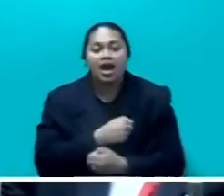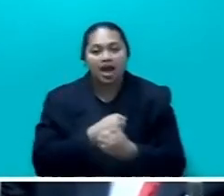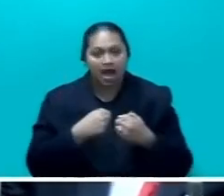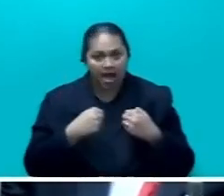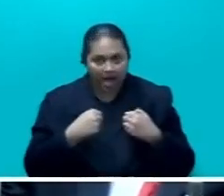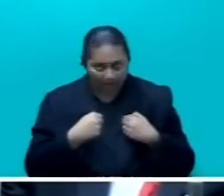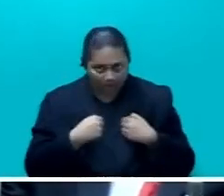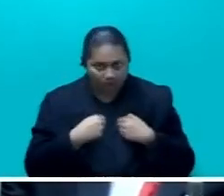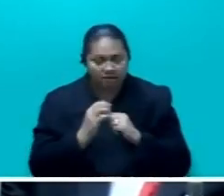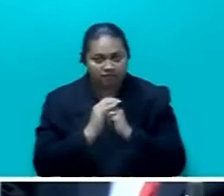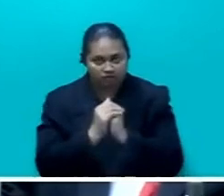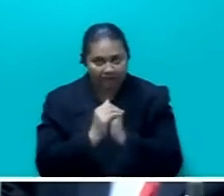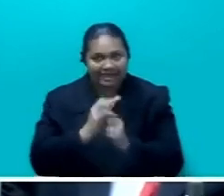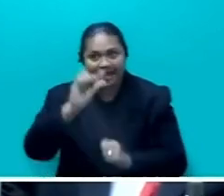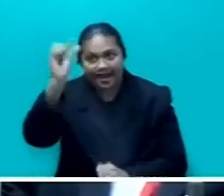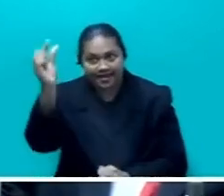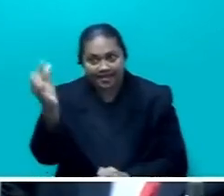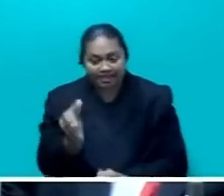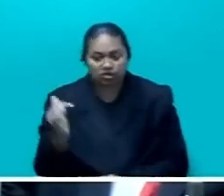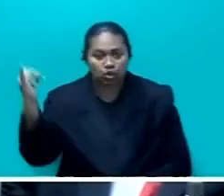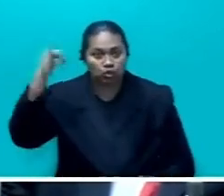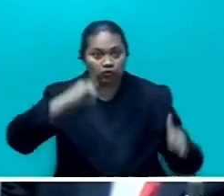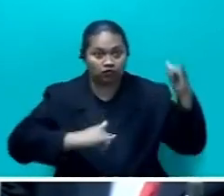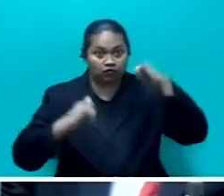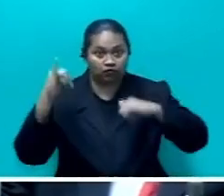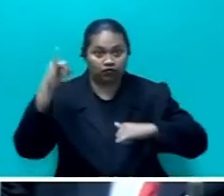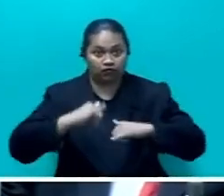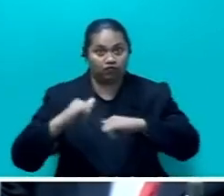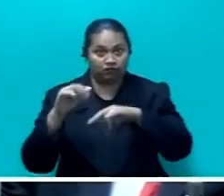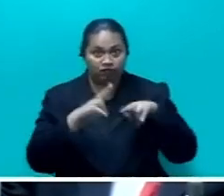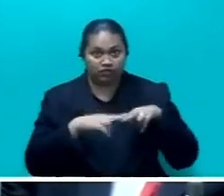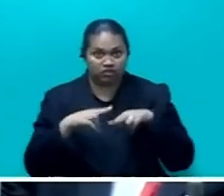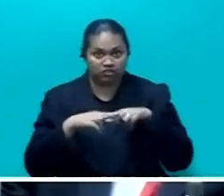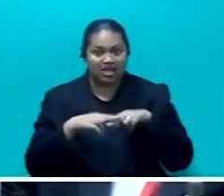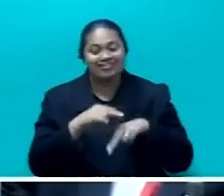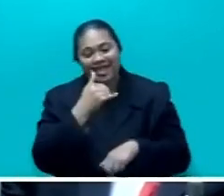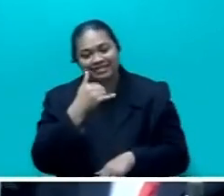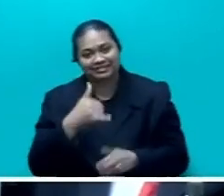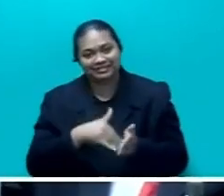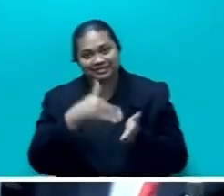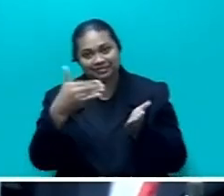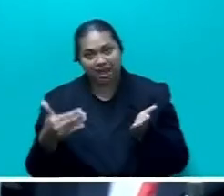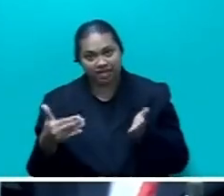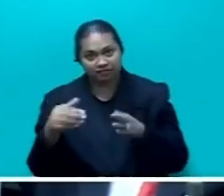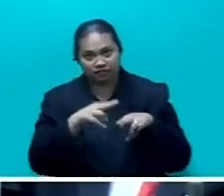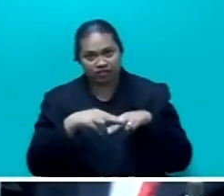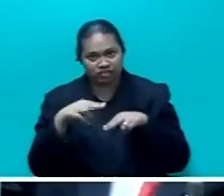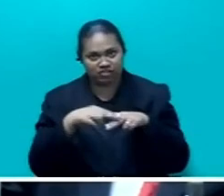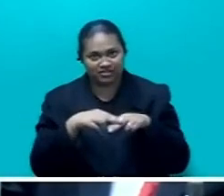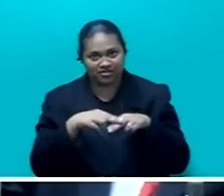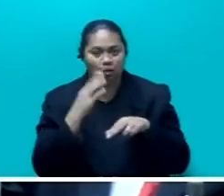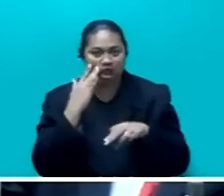our friends that come into Fiji and also leave Fiji at the end of their stay. And part of their work